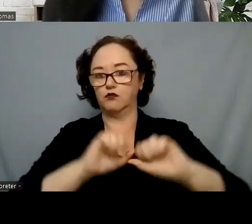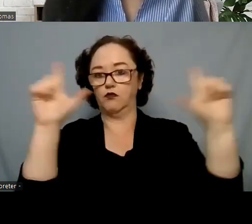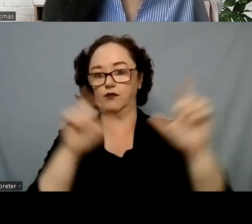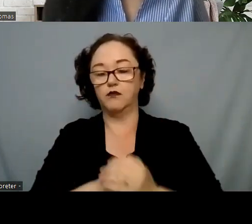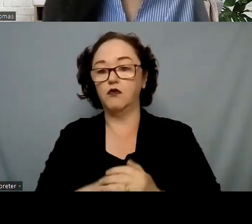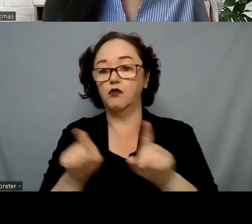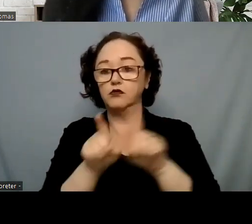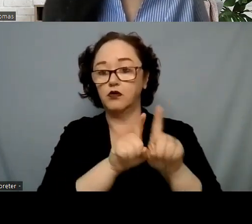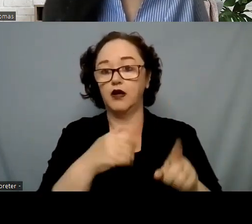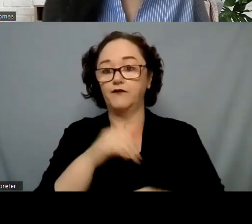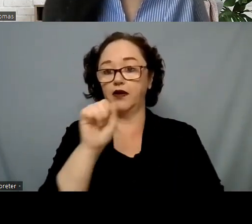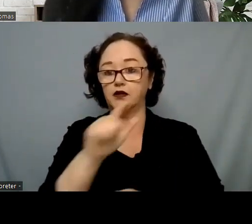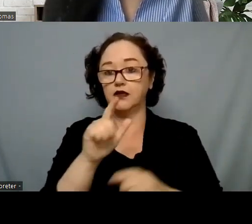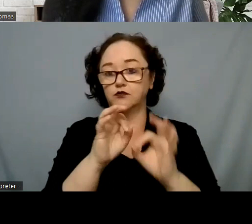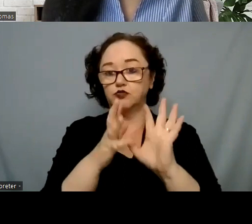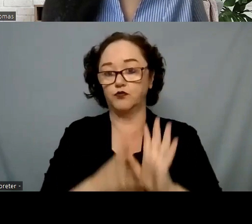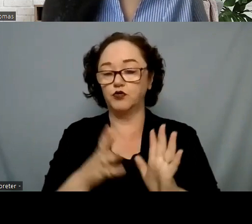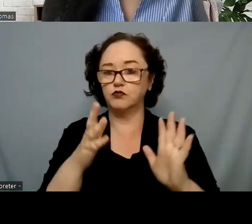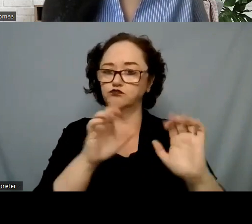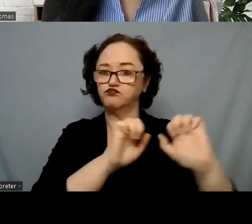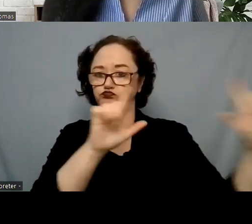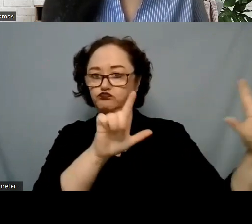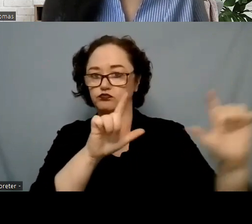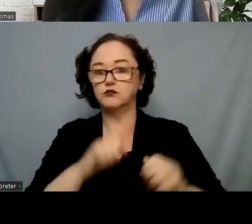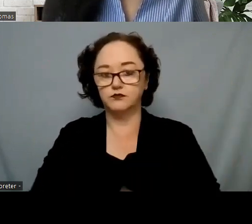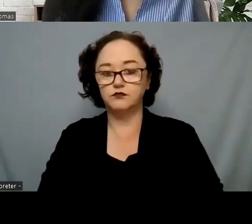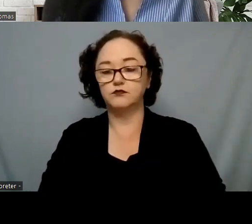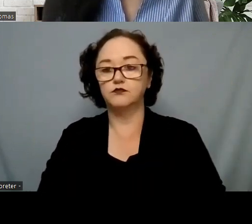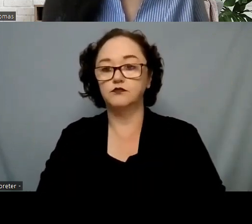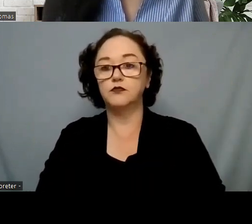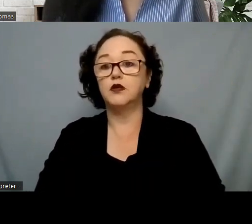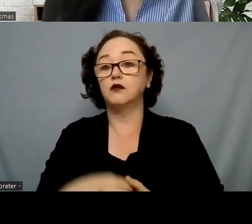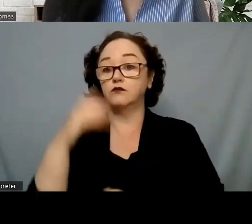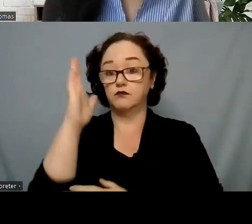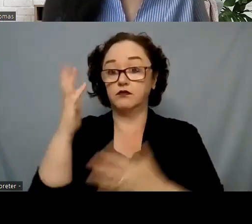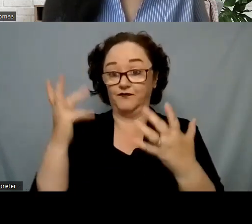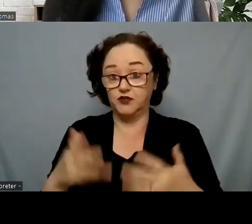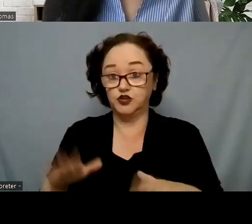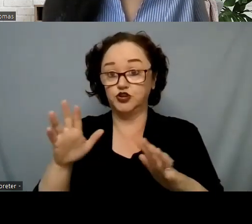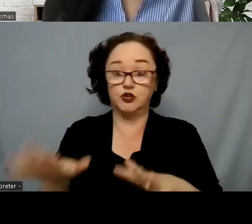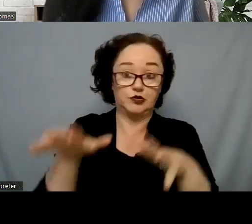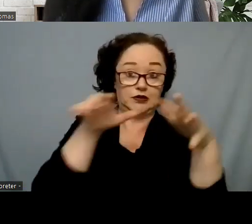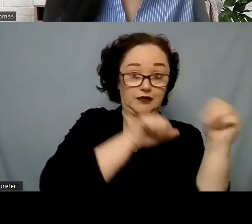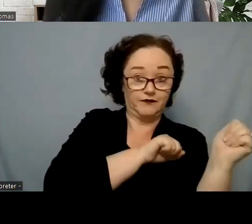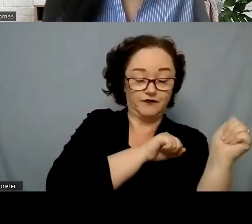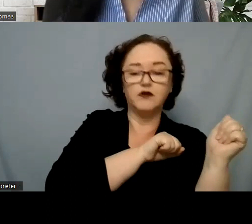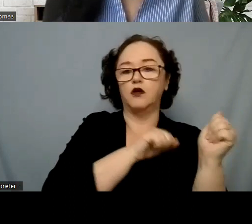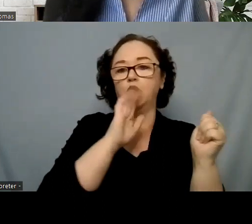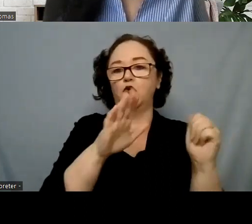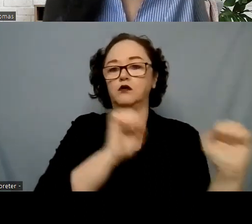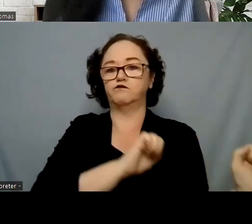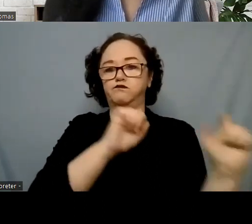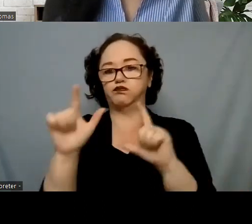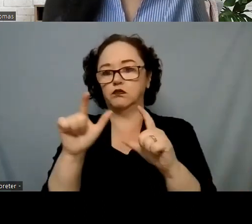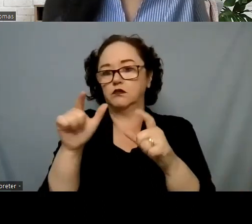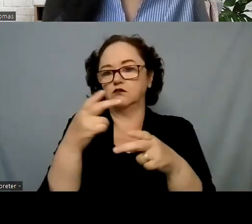interpreter who is spotlight on everyone's screen. After the presentation ends and you leave this platform, a brief survey will show in your